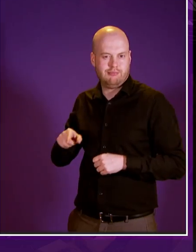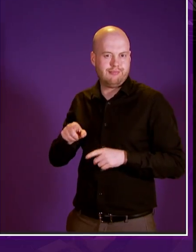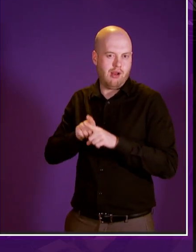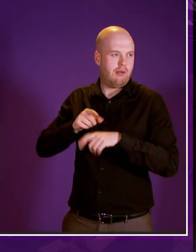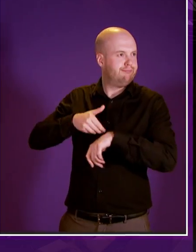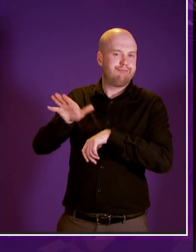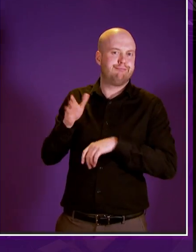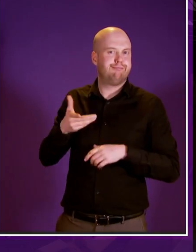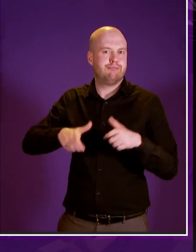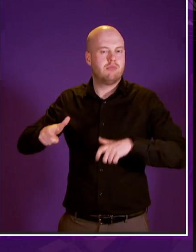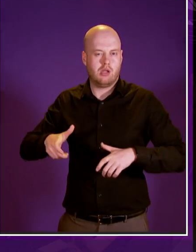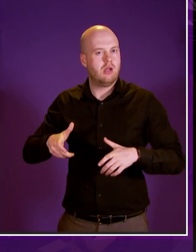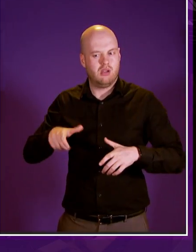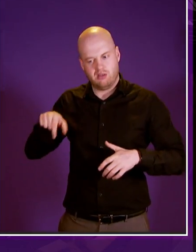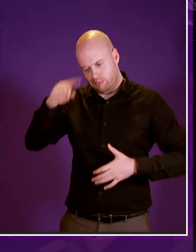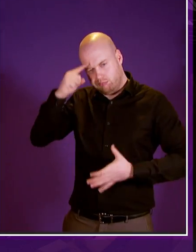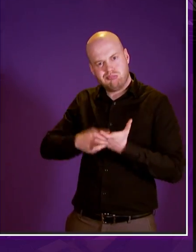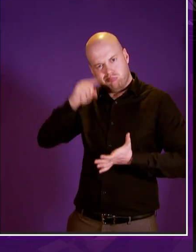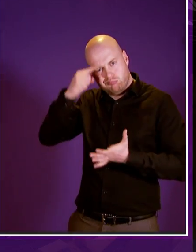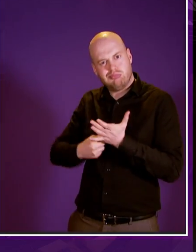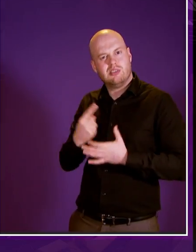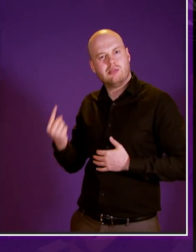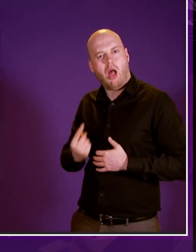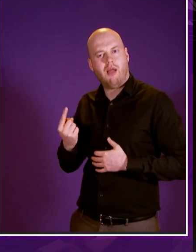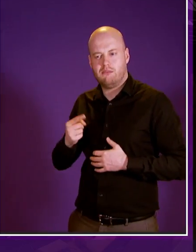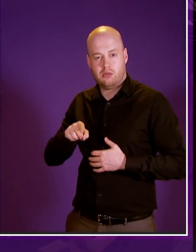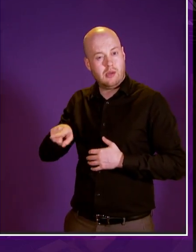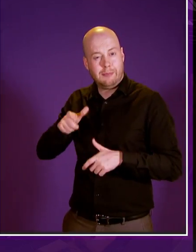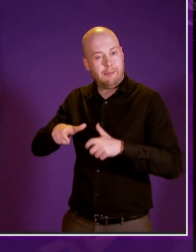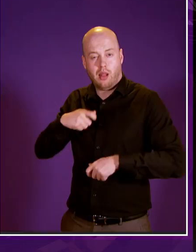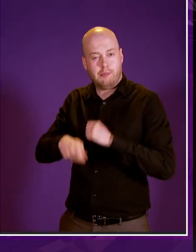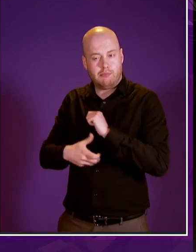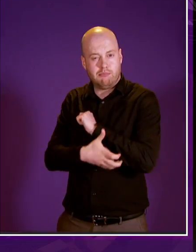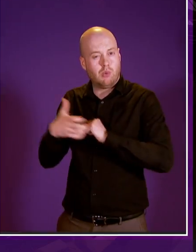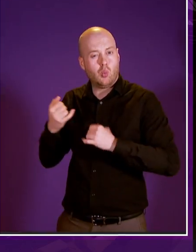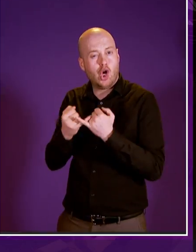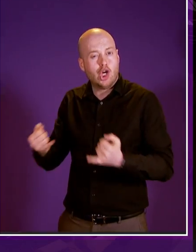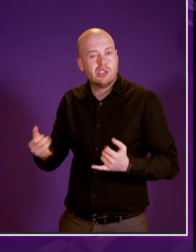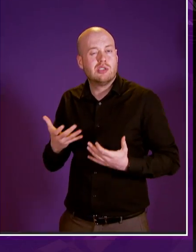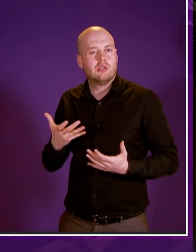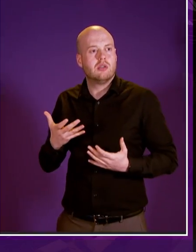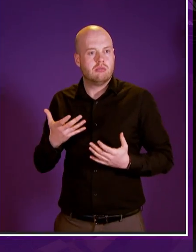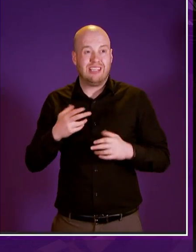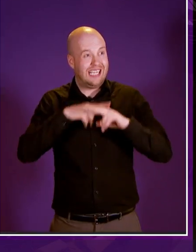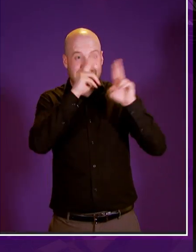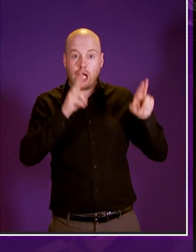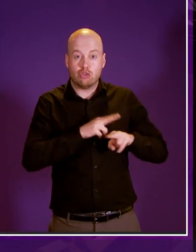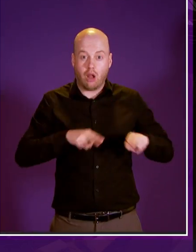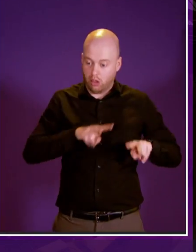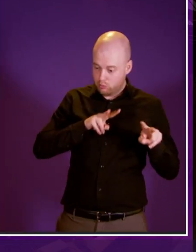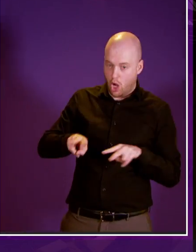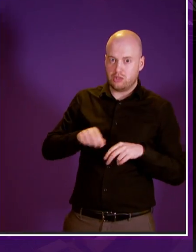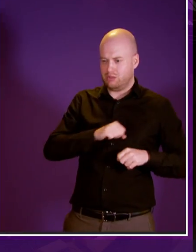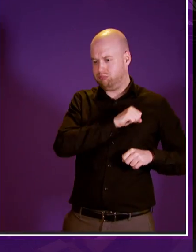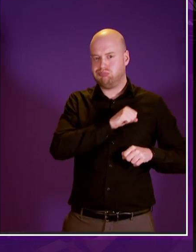welfare cuts continue to cause misery push people into further poverty poverty and attract international criticism for the first time in uk history